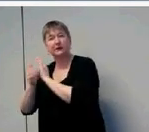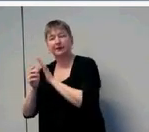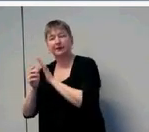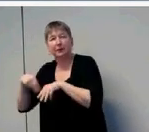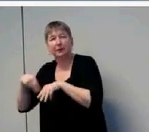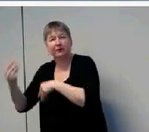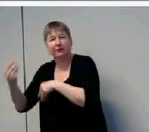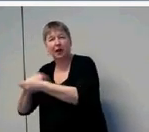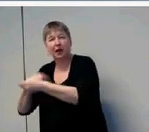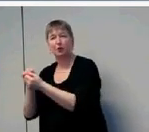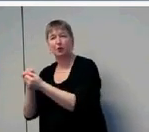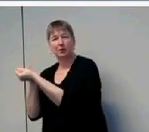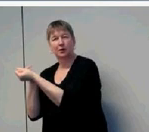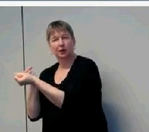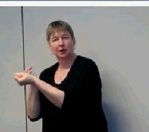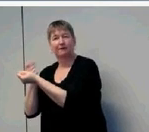those areas.